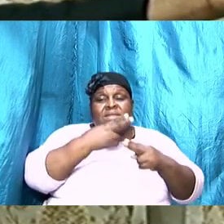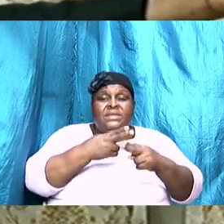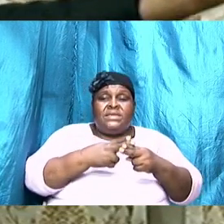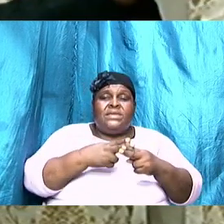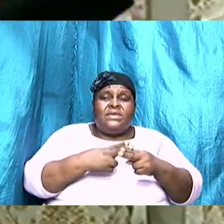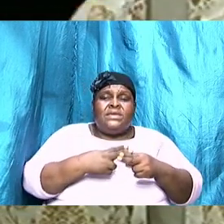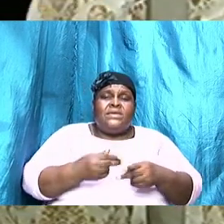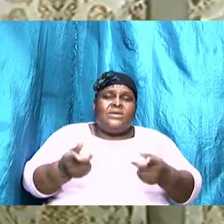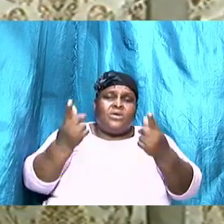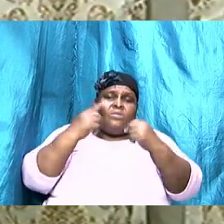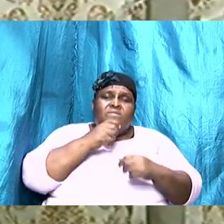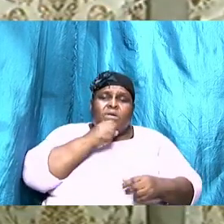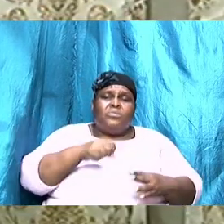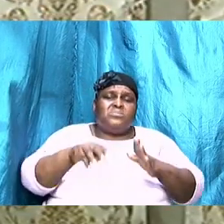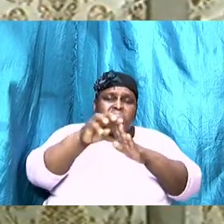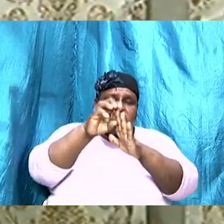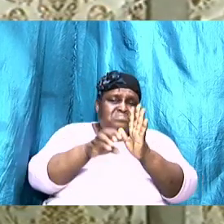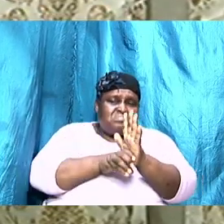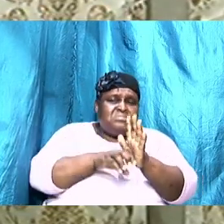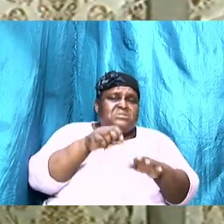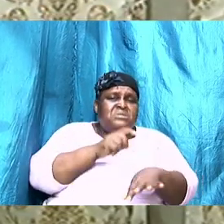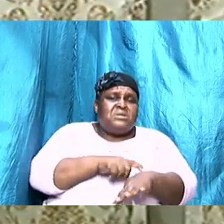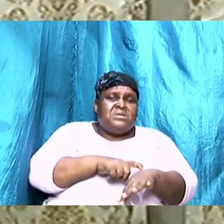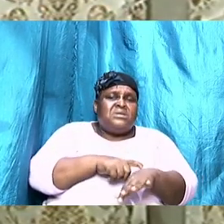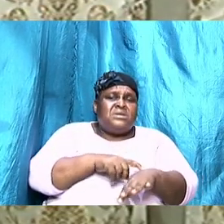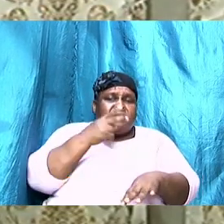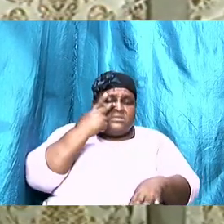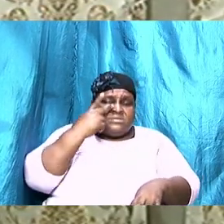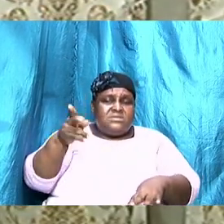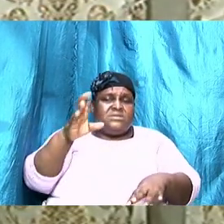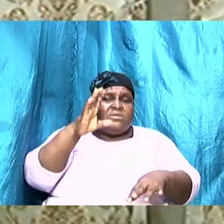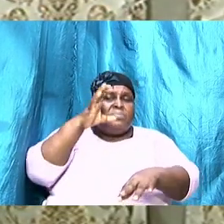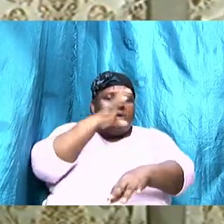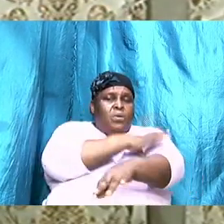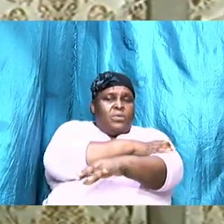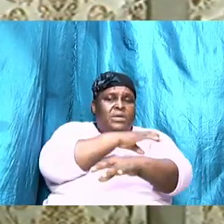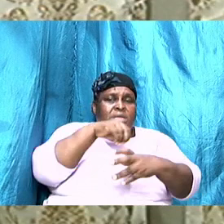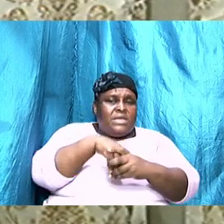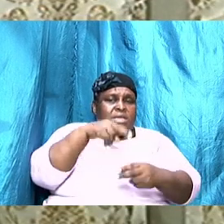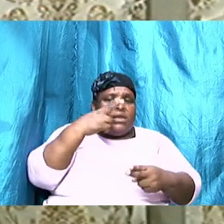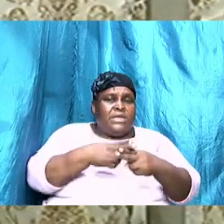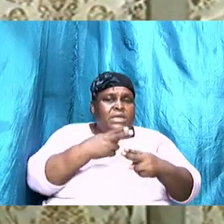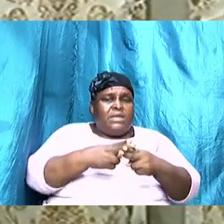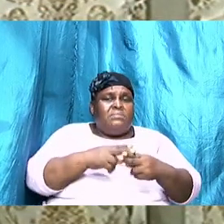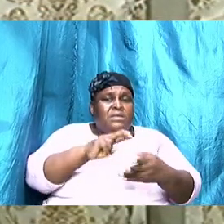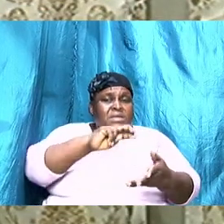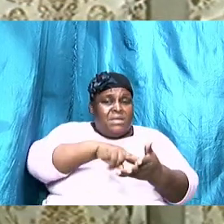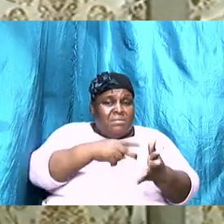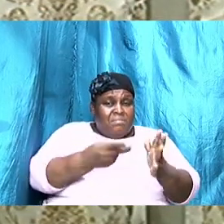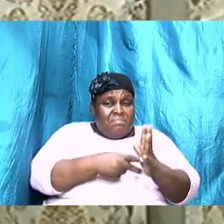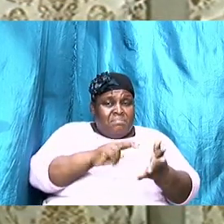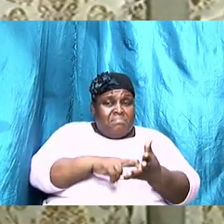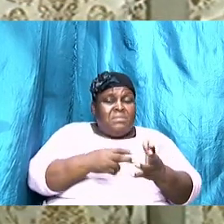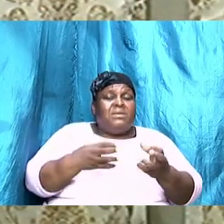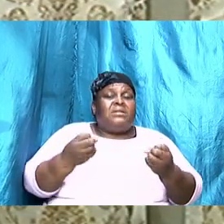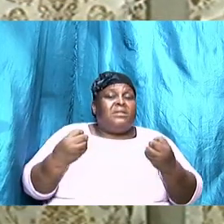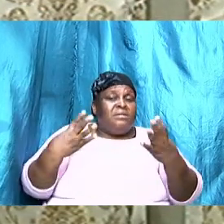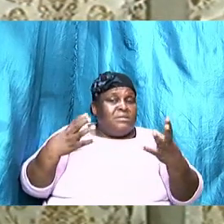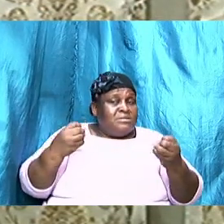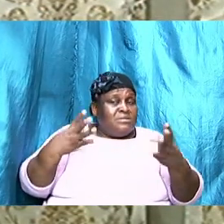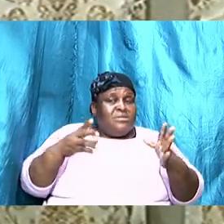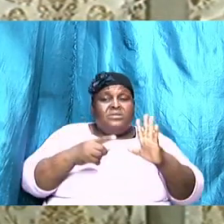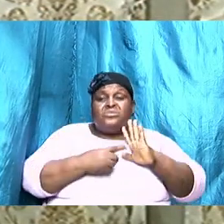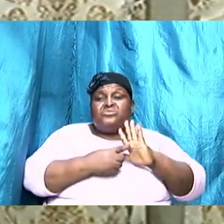from old testament times until now we see the power in names we see that it signifies a lot it